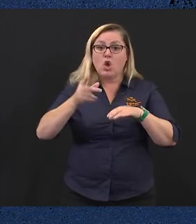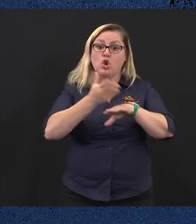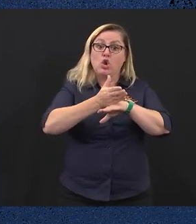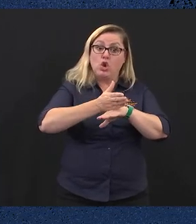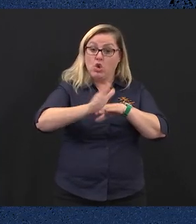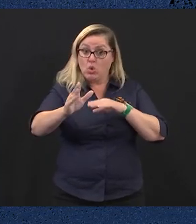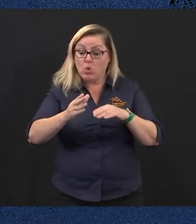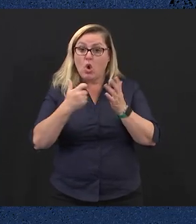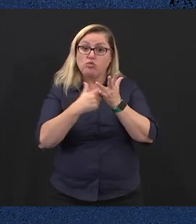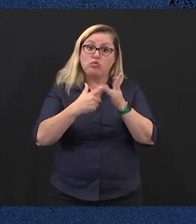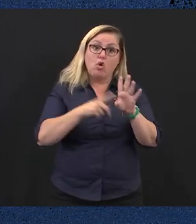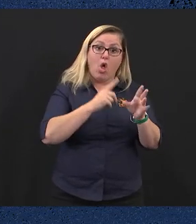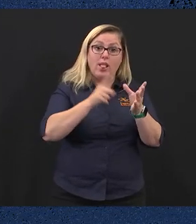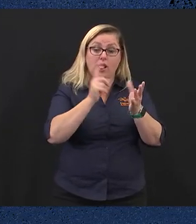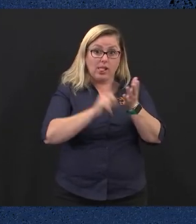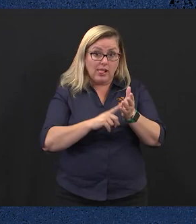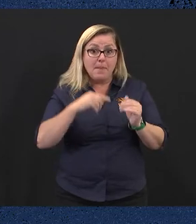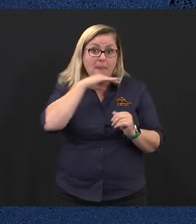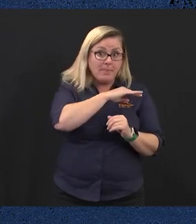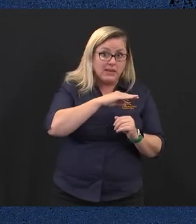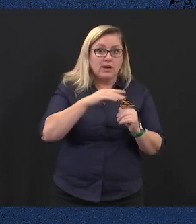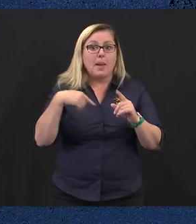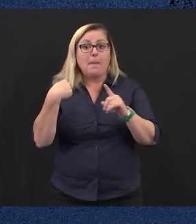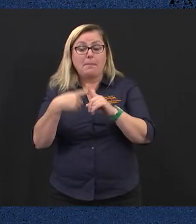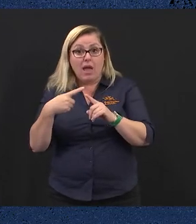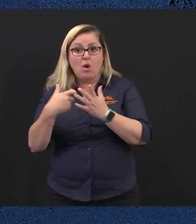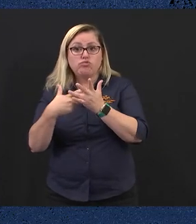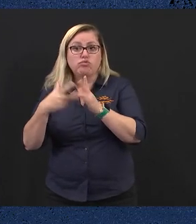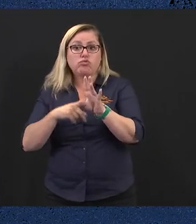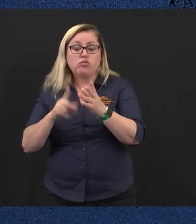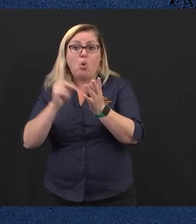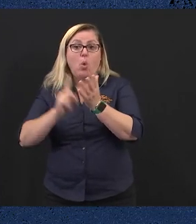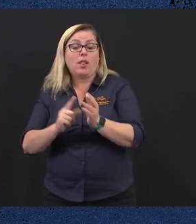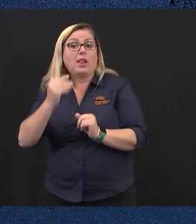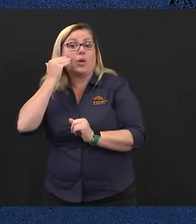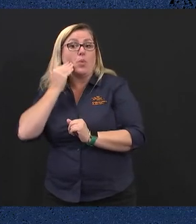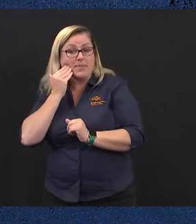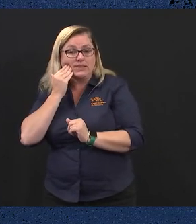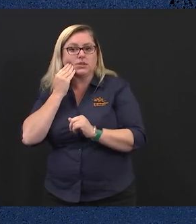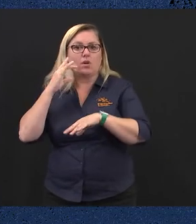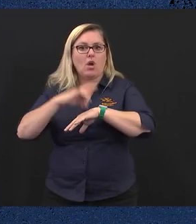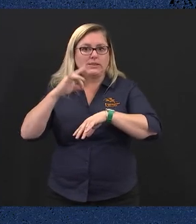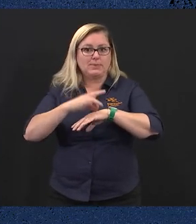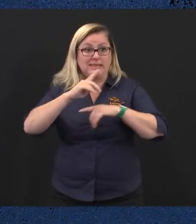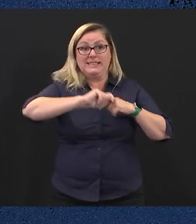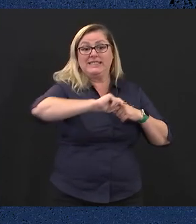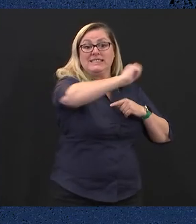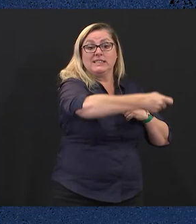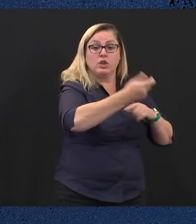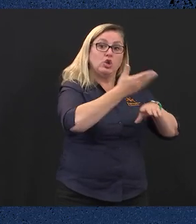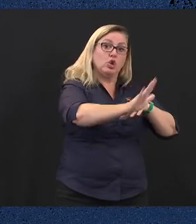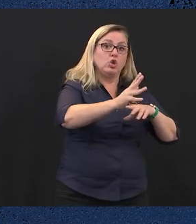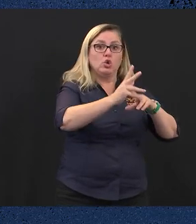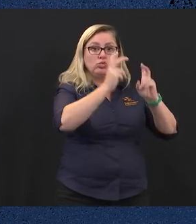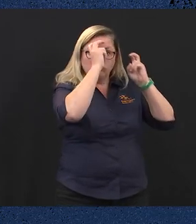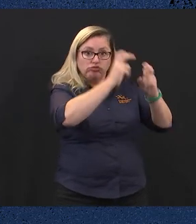and Royal Women's Hospitals alongside Metro Tunnel's new Arden station to give patients across Victoria